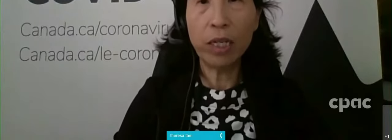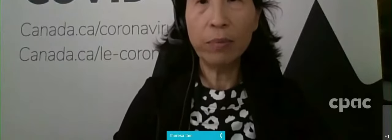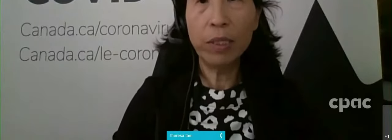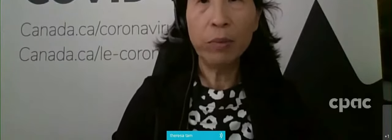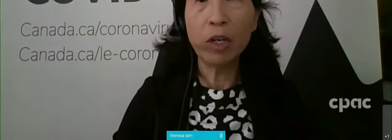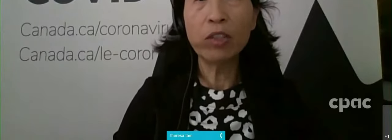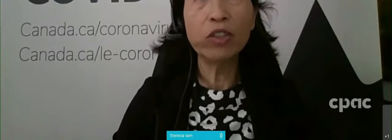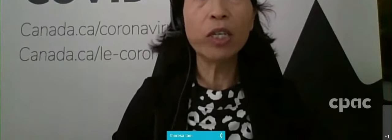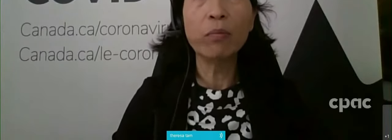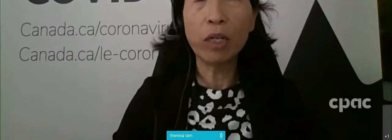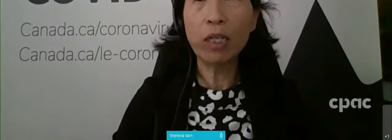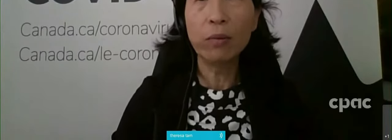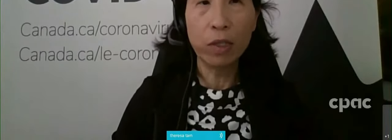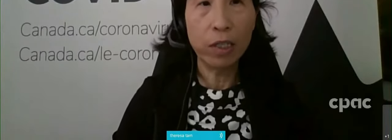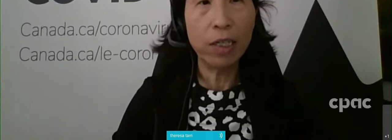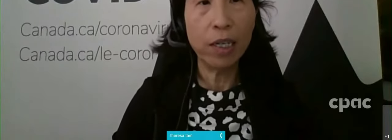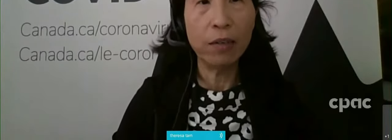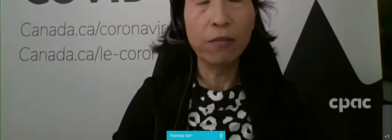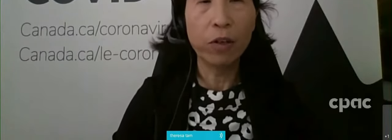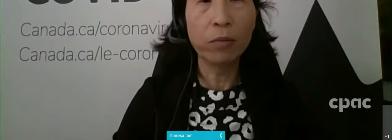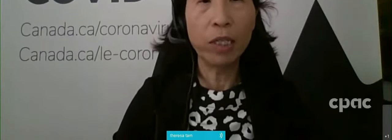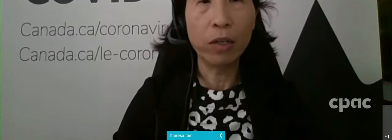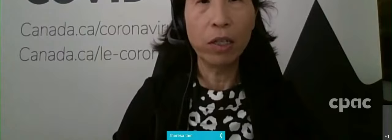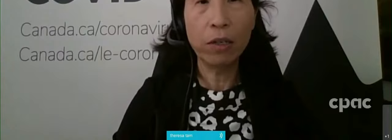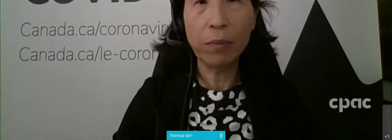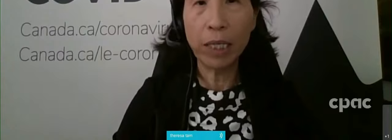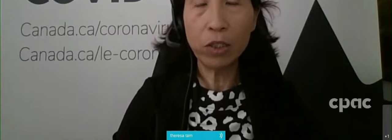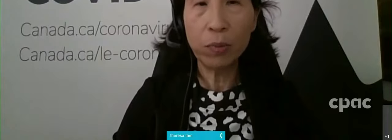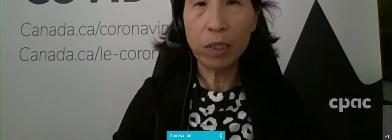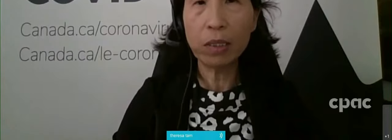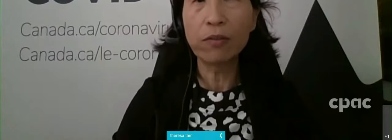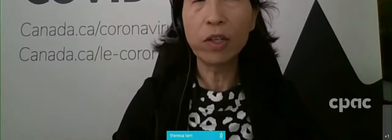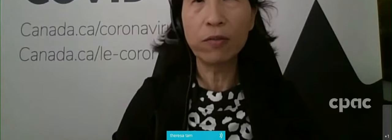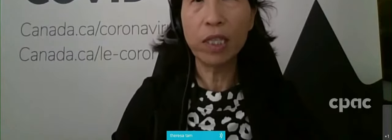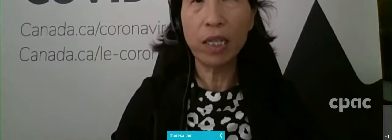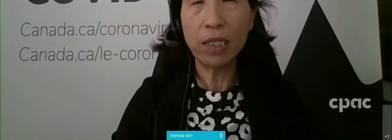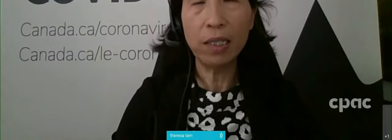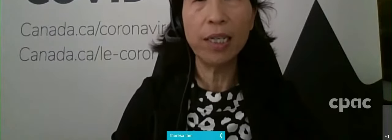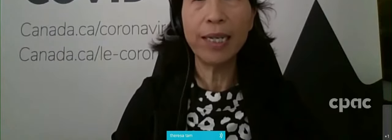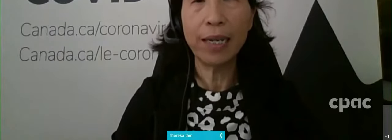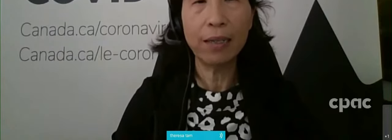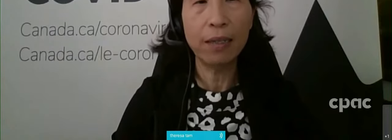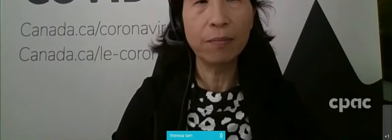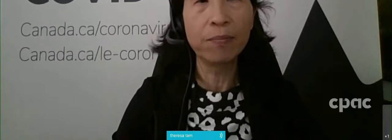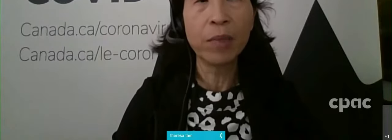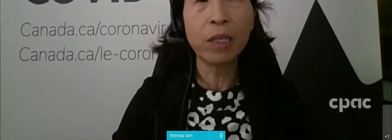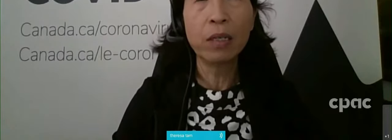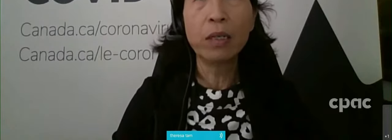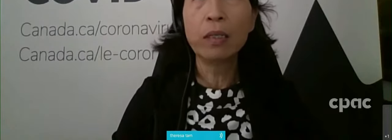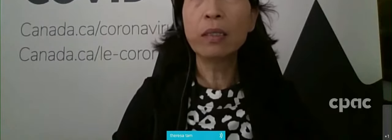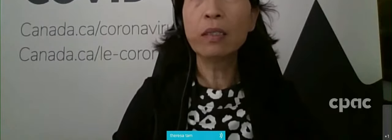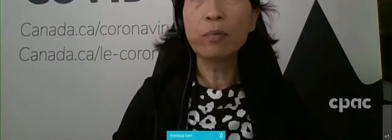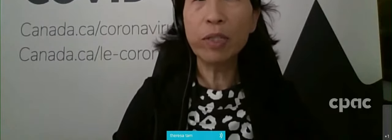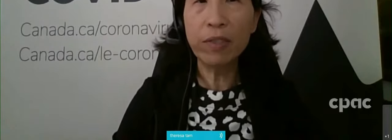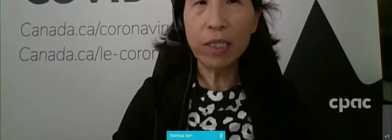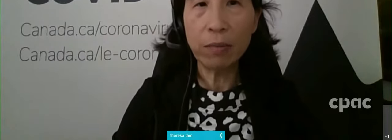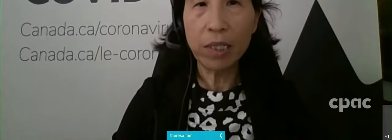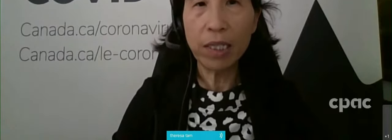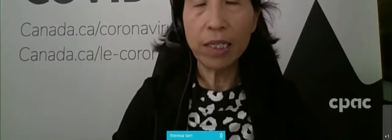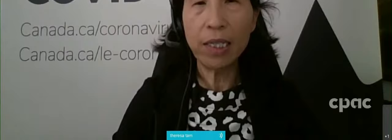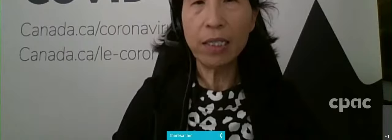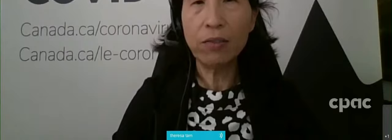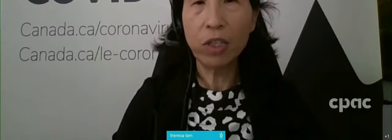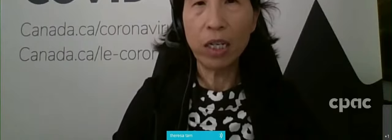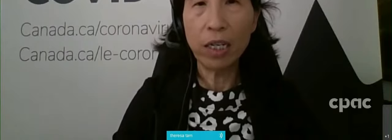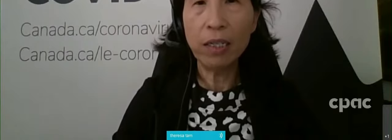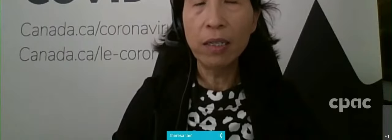the national epidemiology and modelling work that informs the ongoing management of COVID-19 in Canada. Since the previous